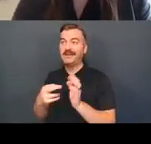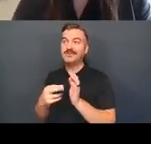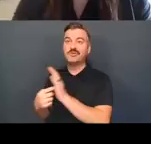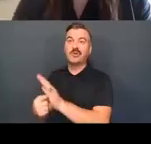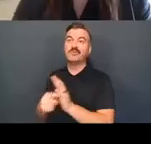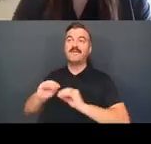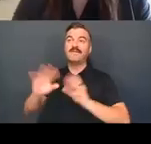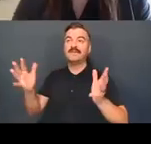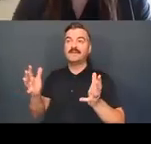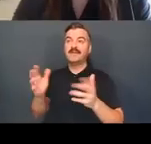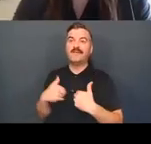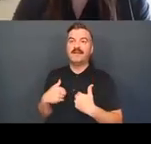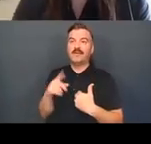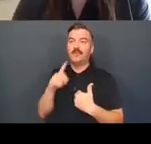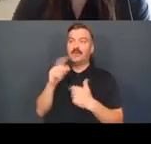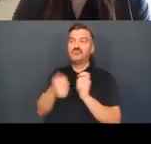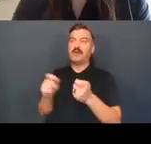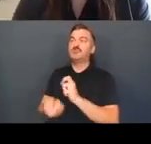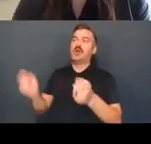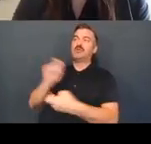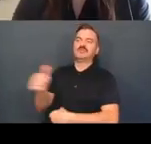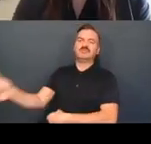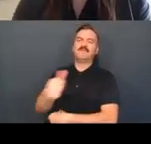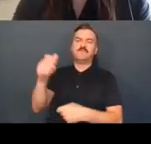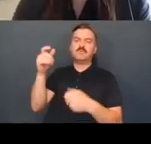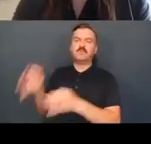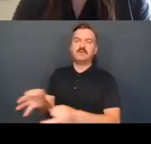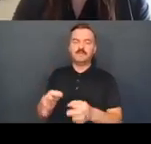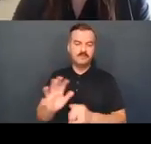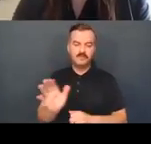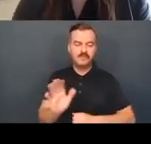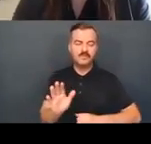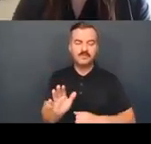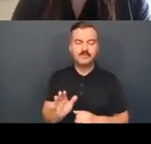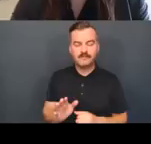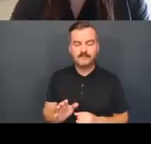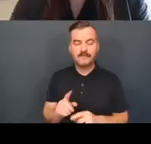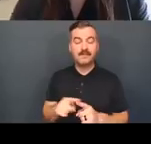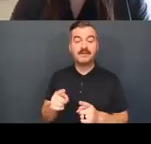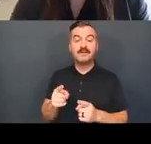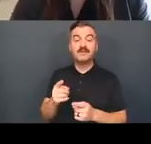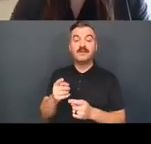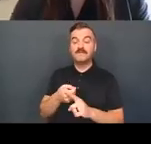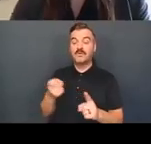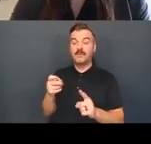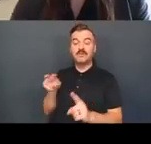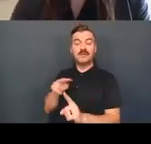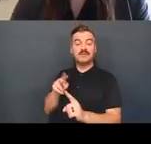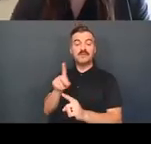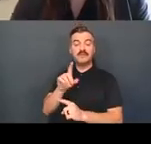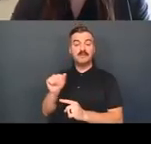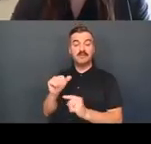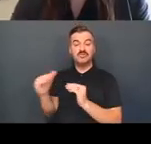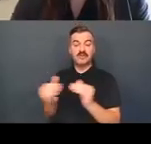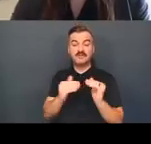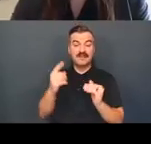a neoliberal move to self-responsibilization. Some, from a disability justice perspective, might in fact